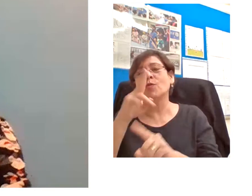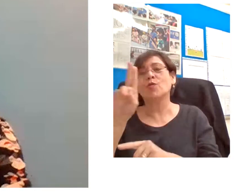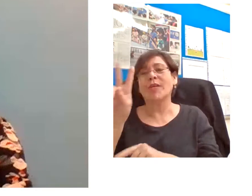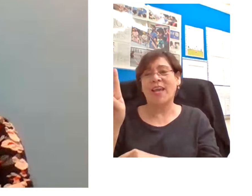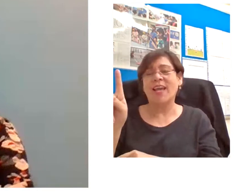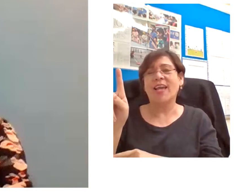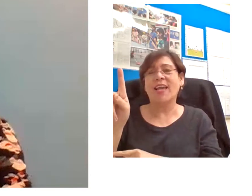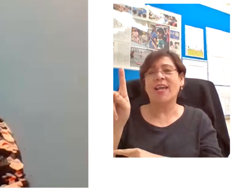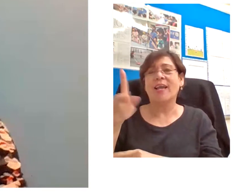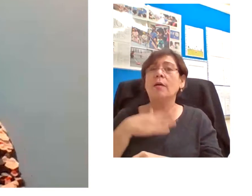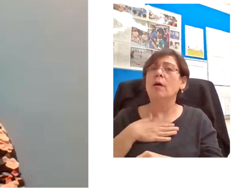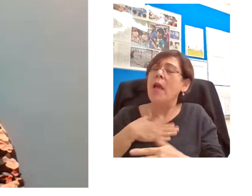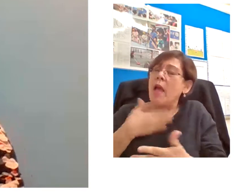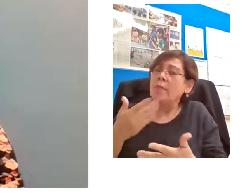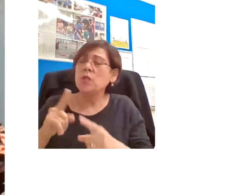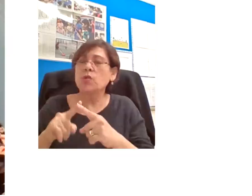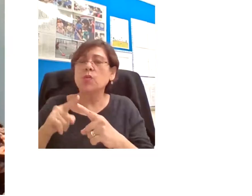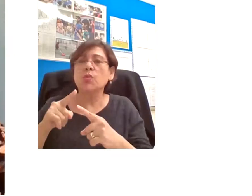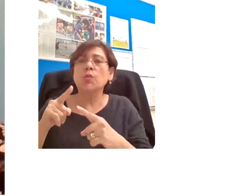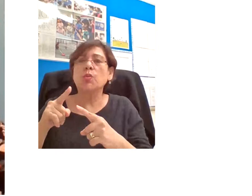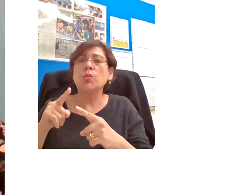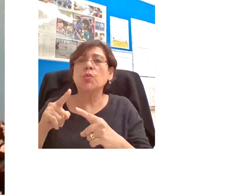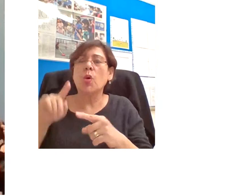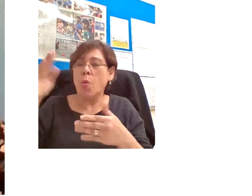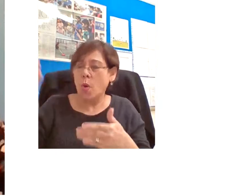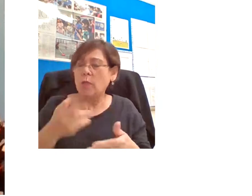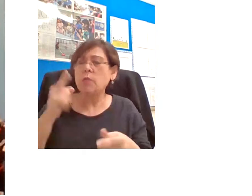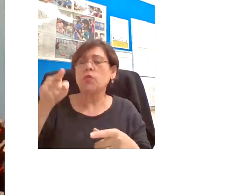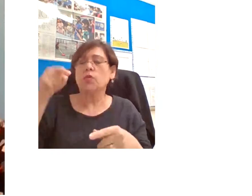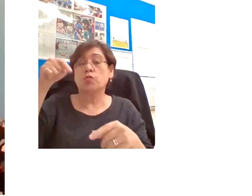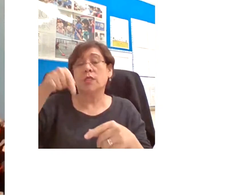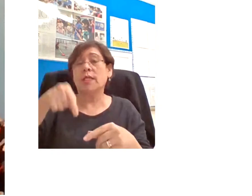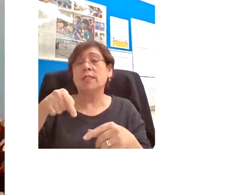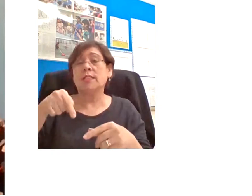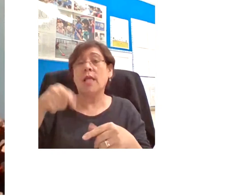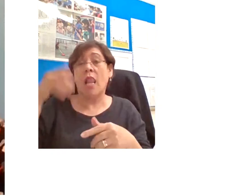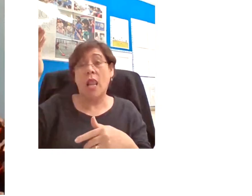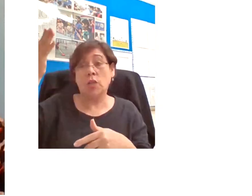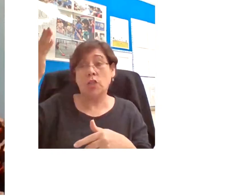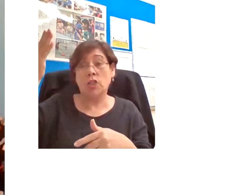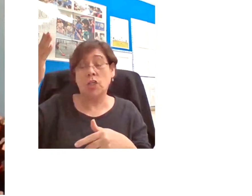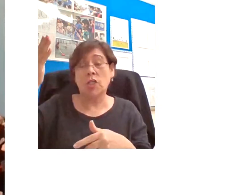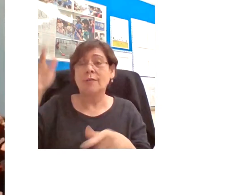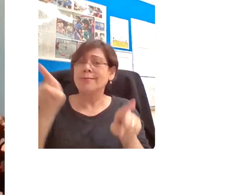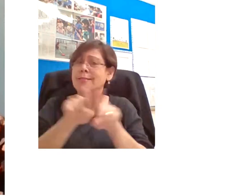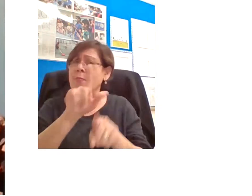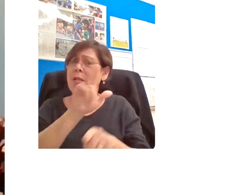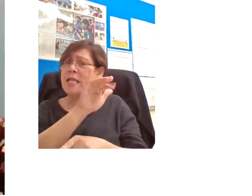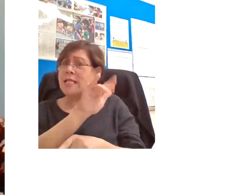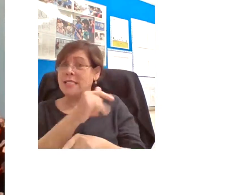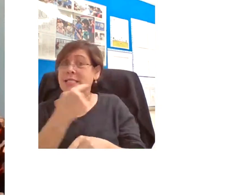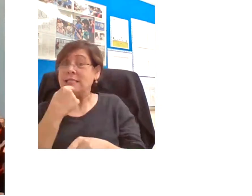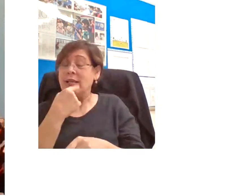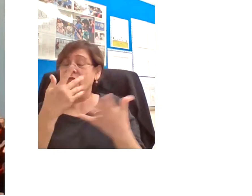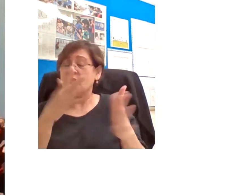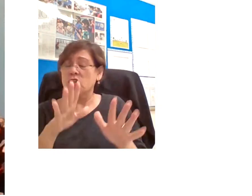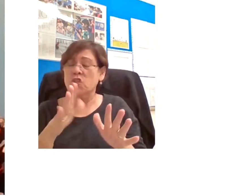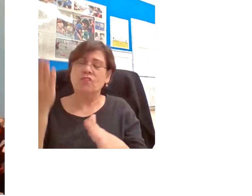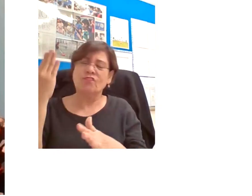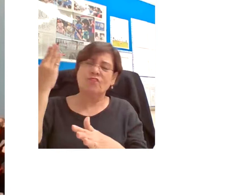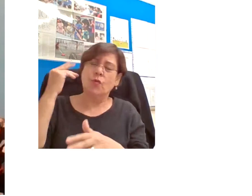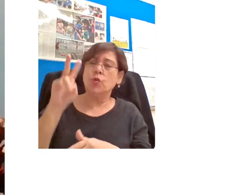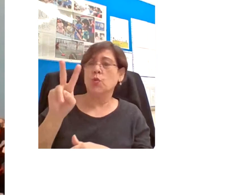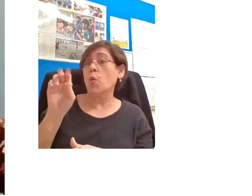I'm delighted to welcome you to today's lecture. As Lucy said, over the years from when we began this lecture series in 2015,